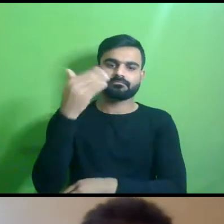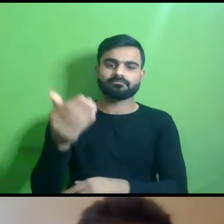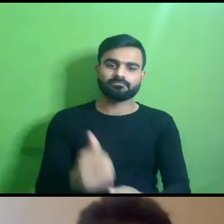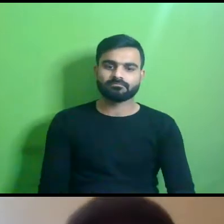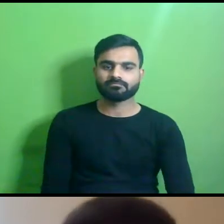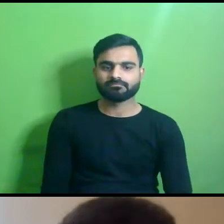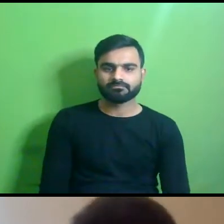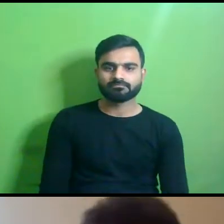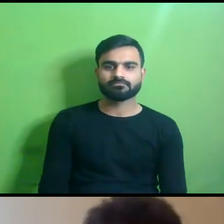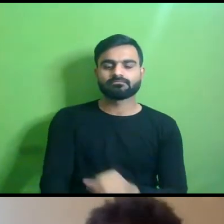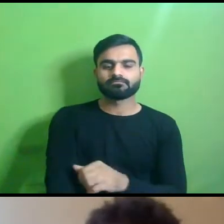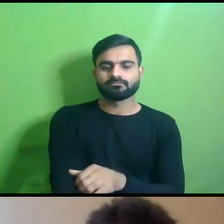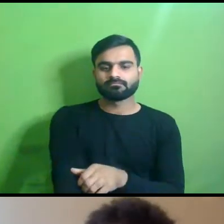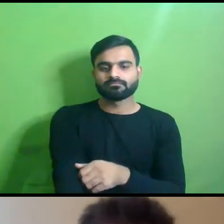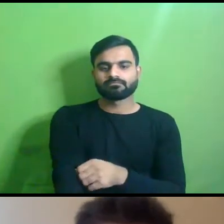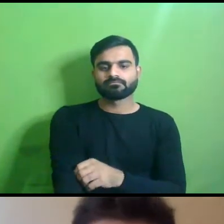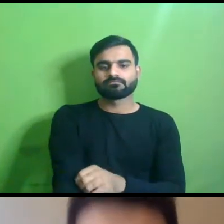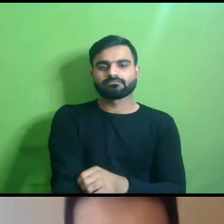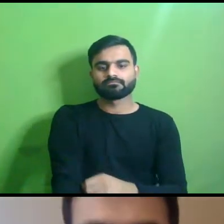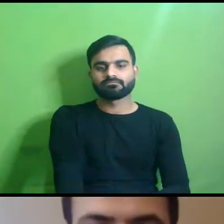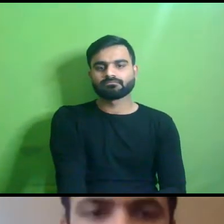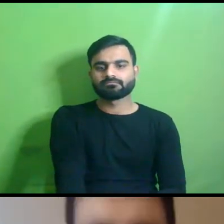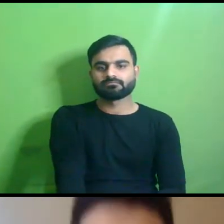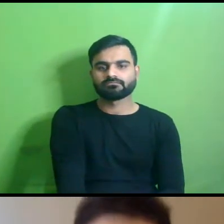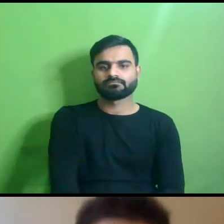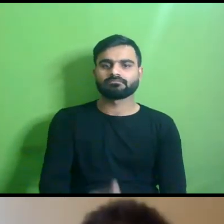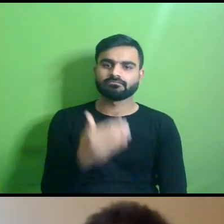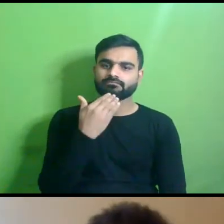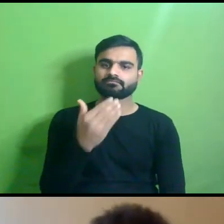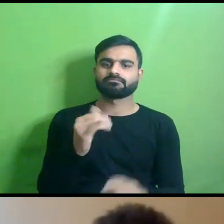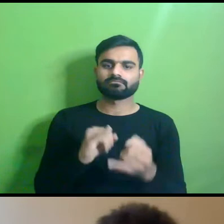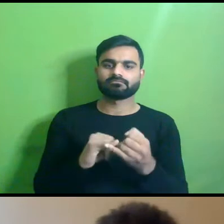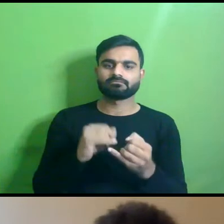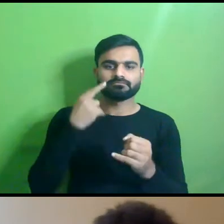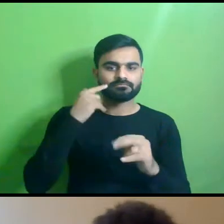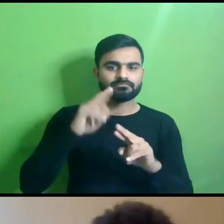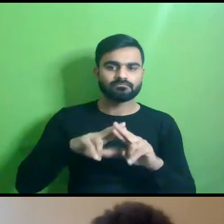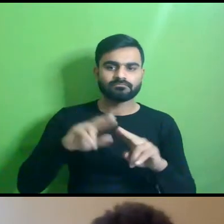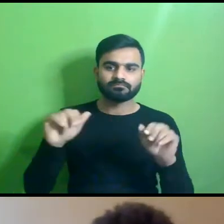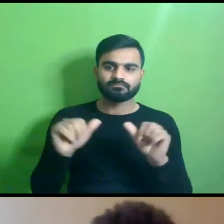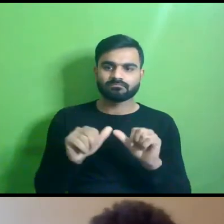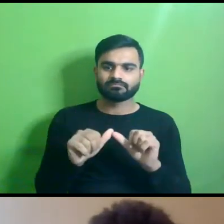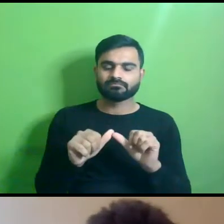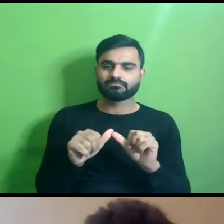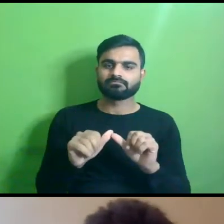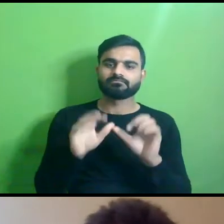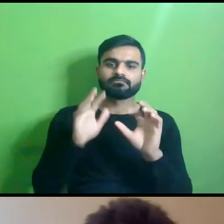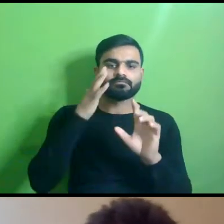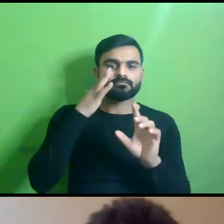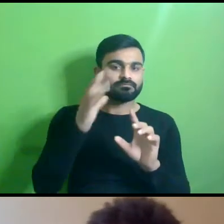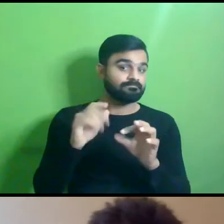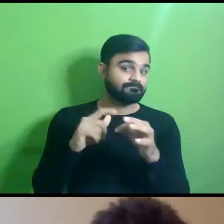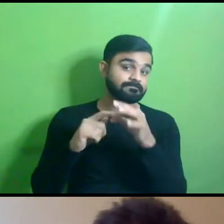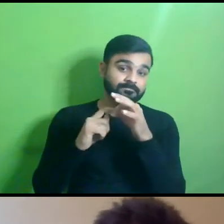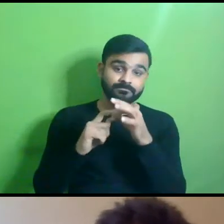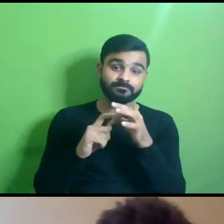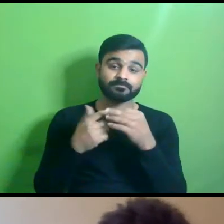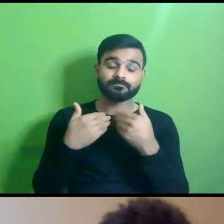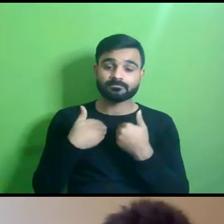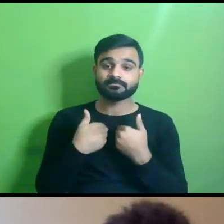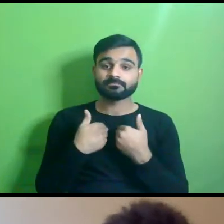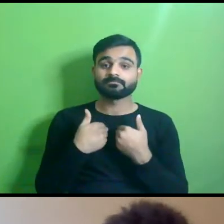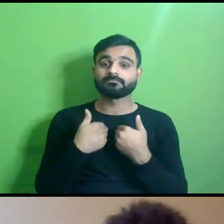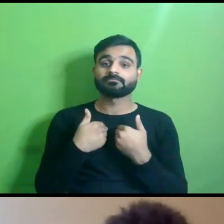thanks sophia um it's a very important question but uh i i